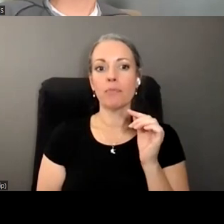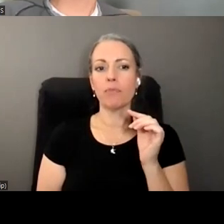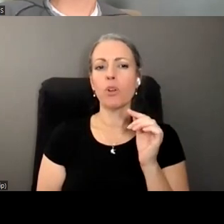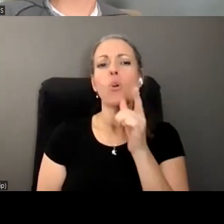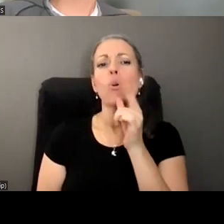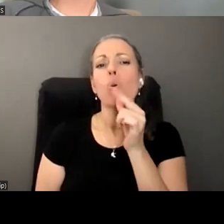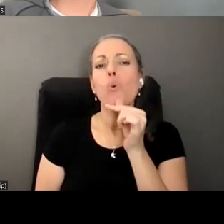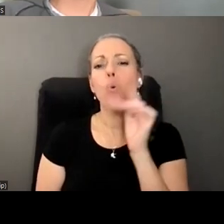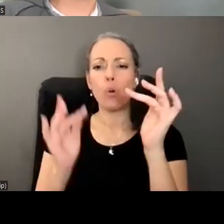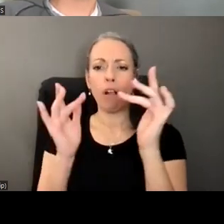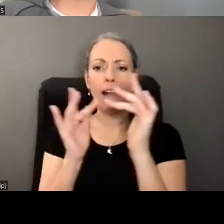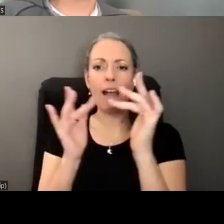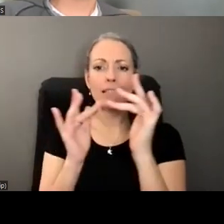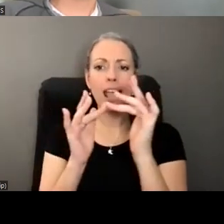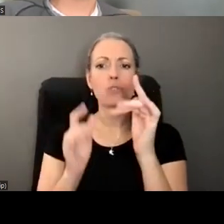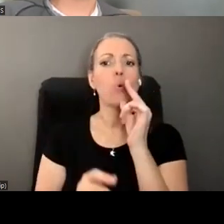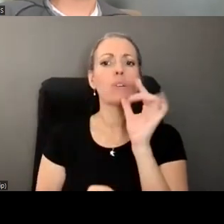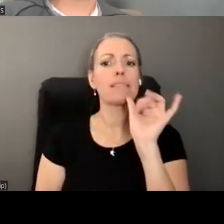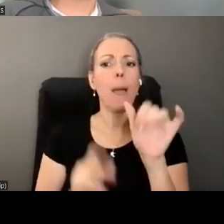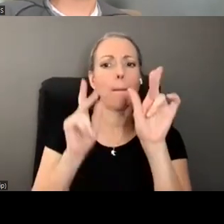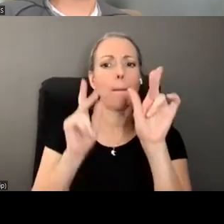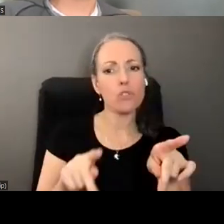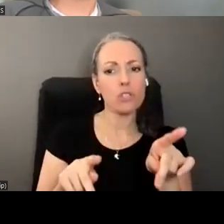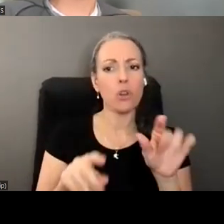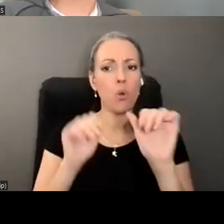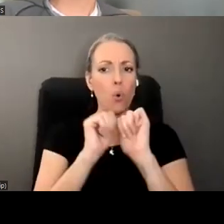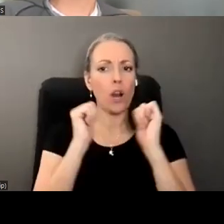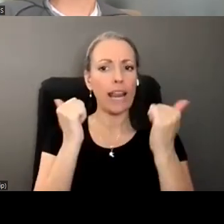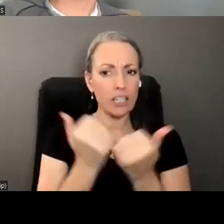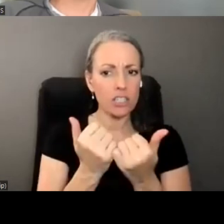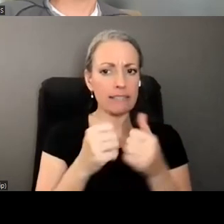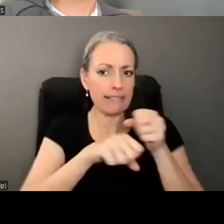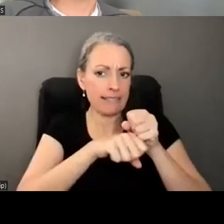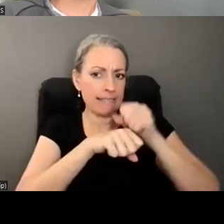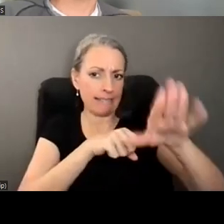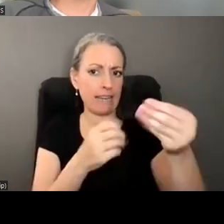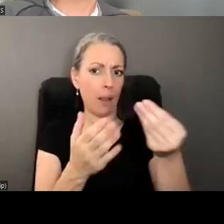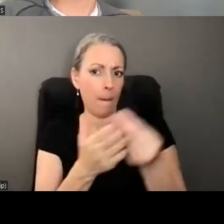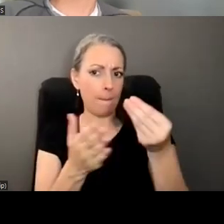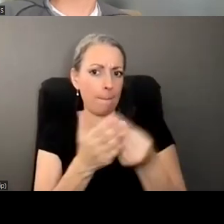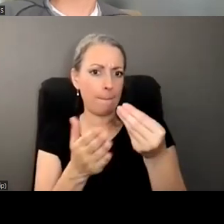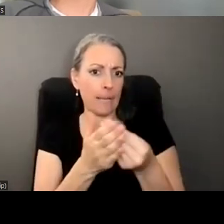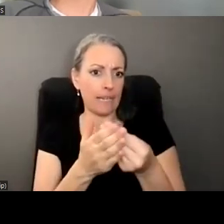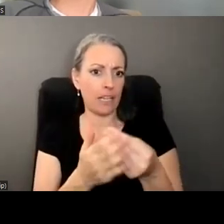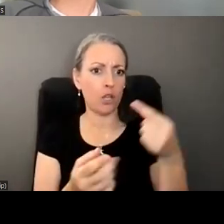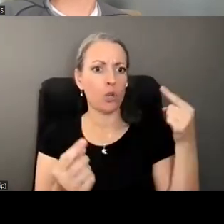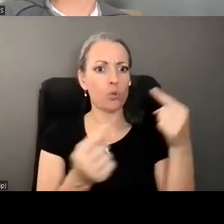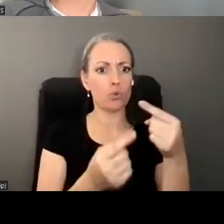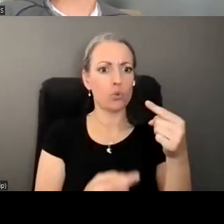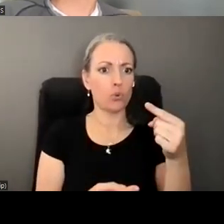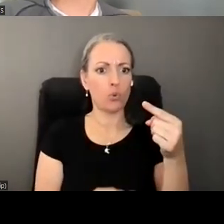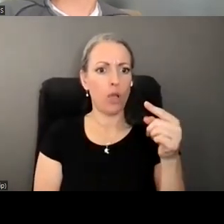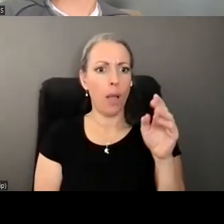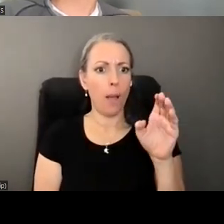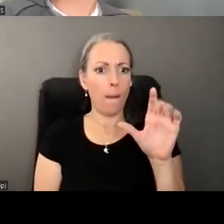exactly is this person or agency who is sending money to a blog spend thousand dollars that's an